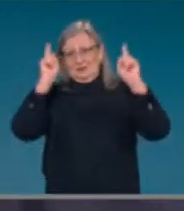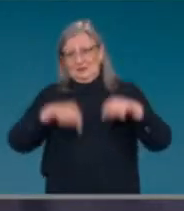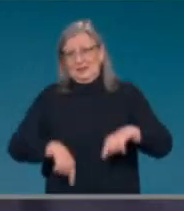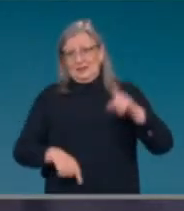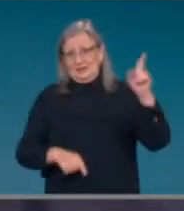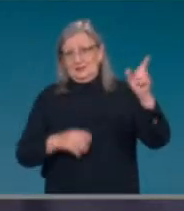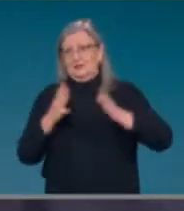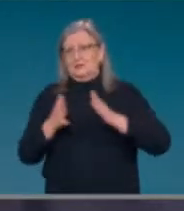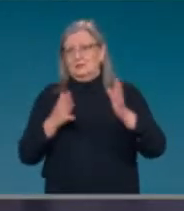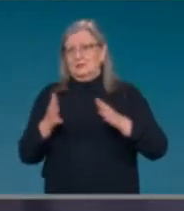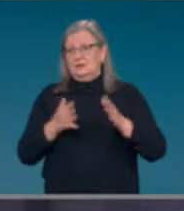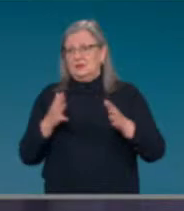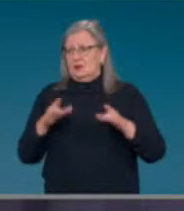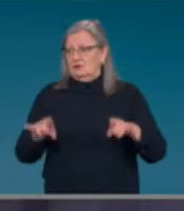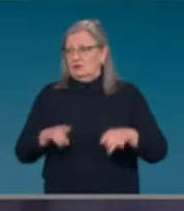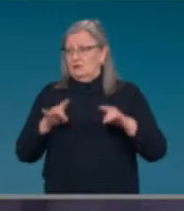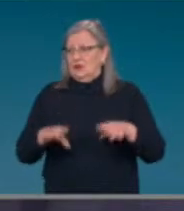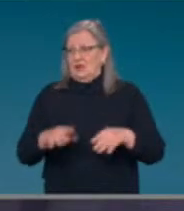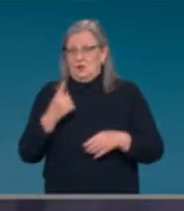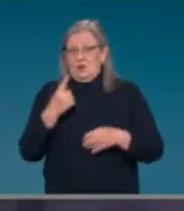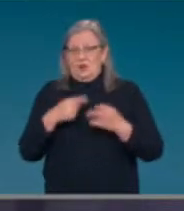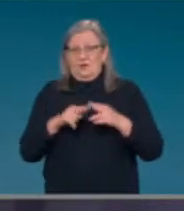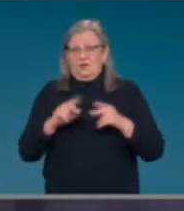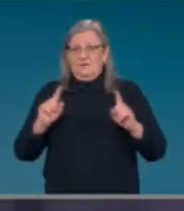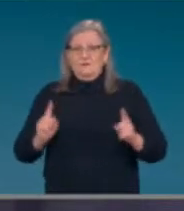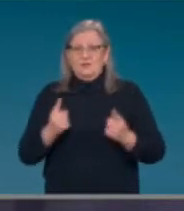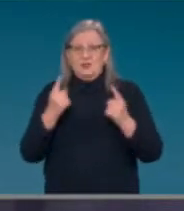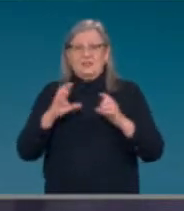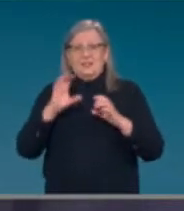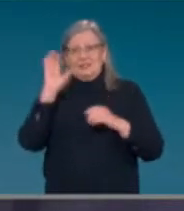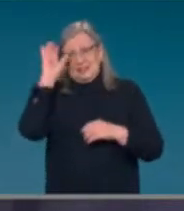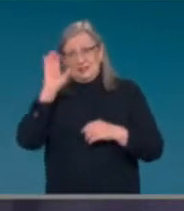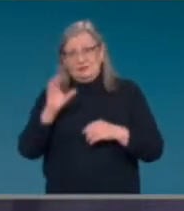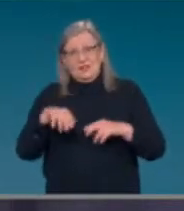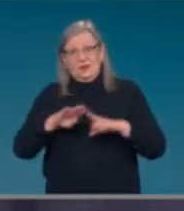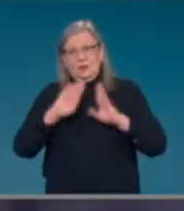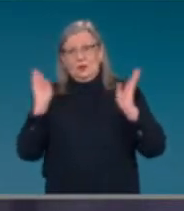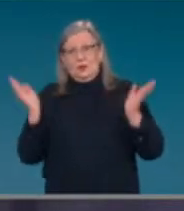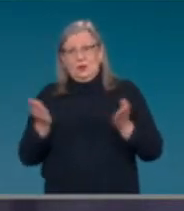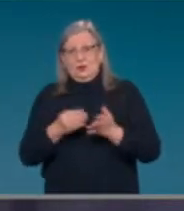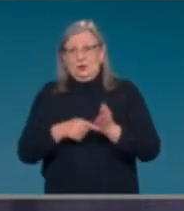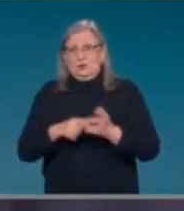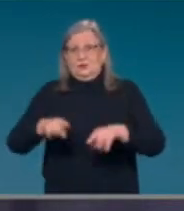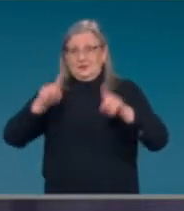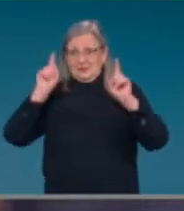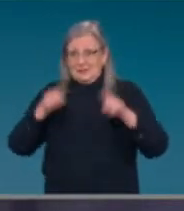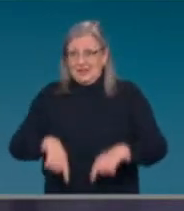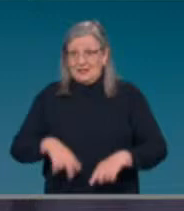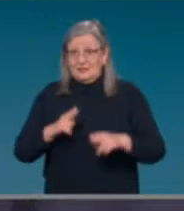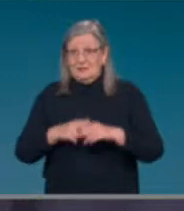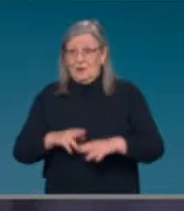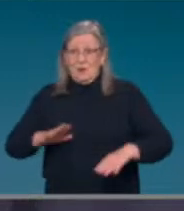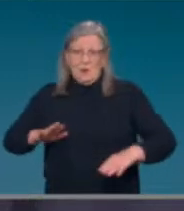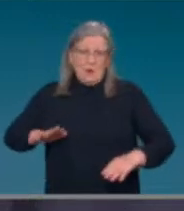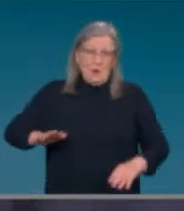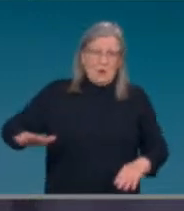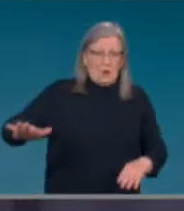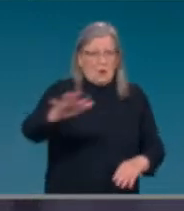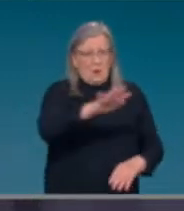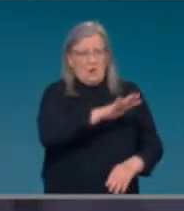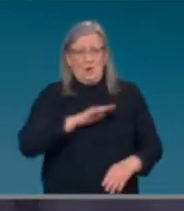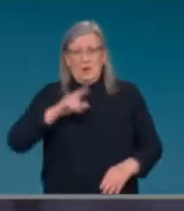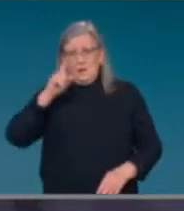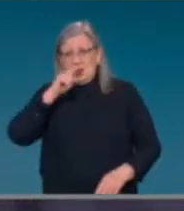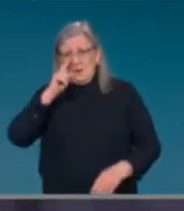the first countries in the world to commence a whole of population booster program. So, we would have one of the highest vaccination rates,